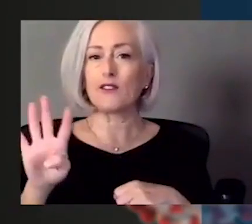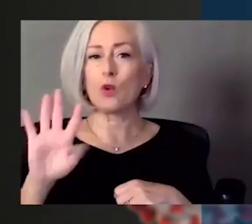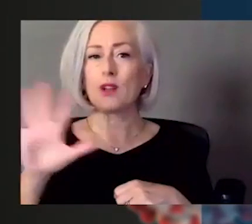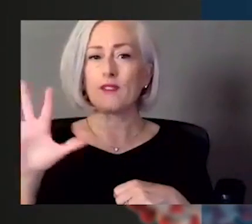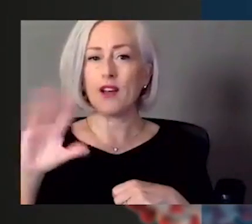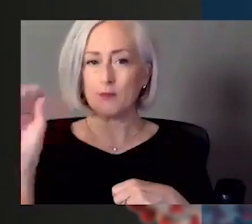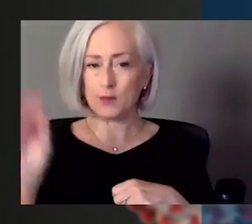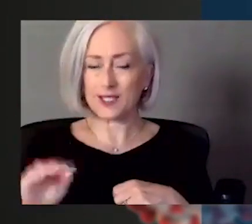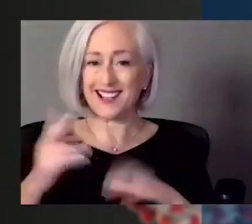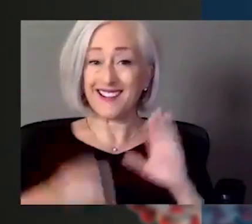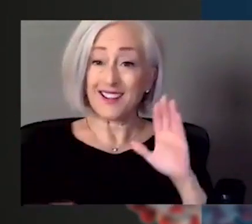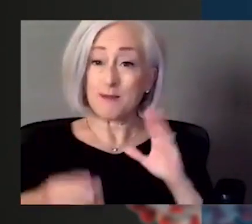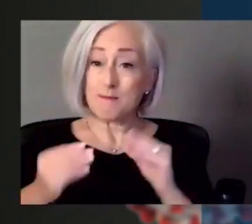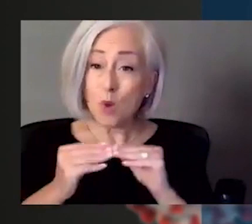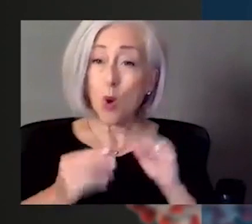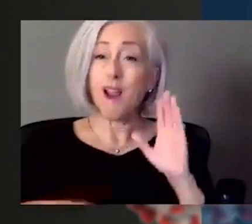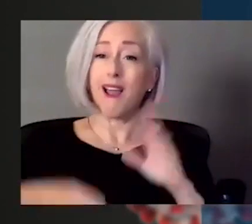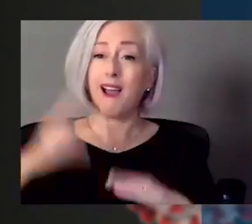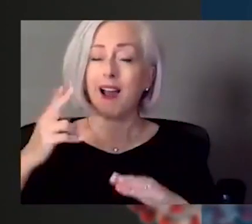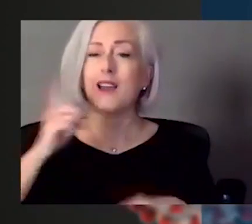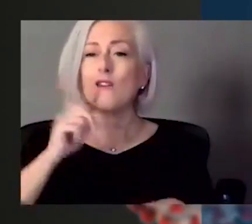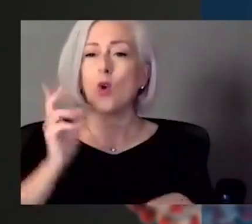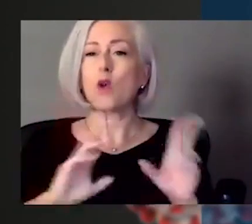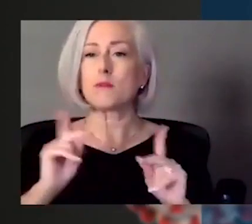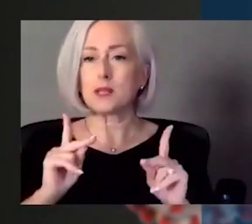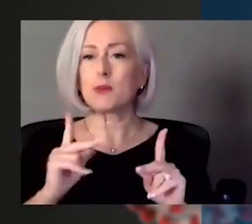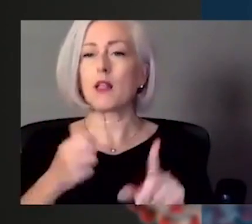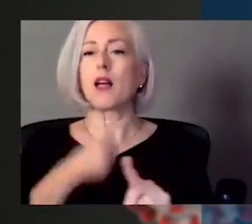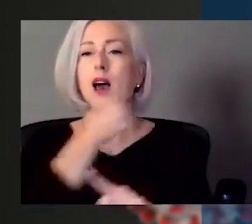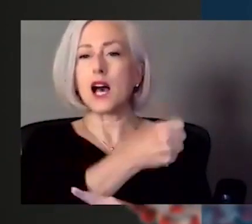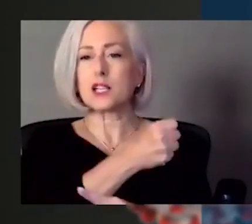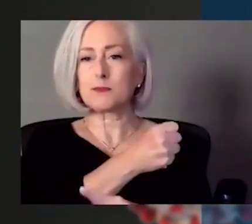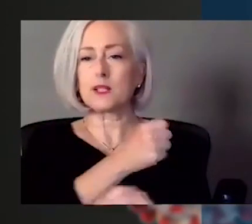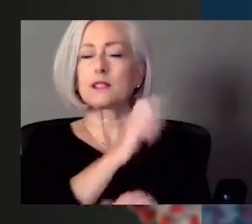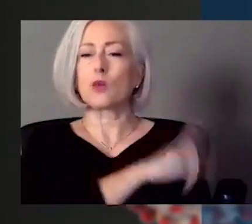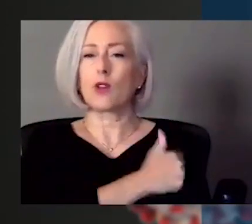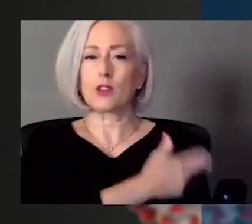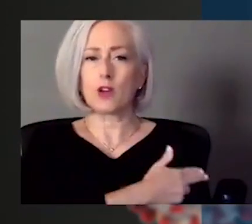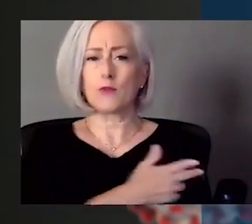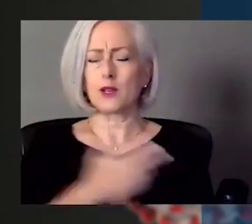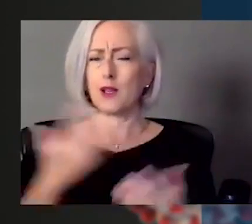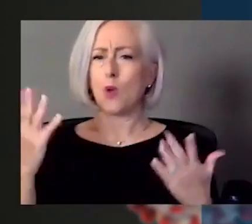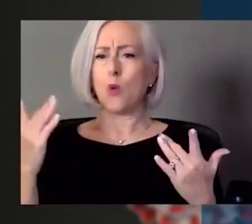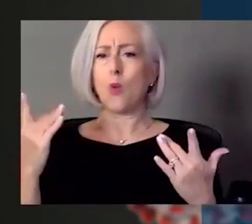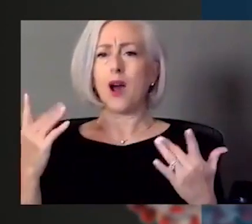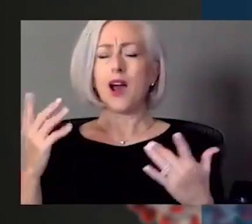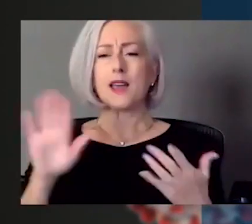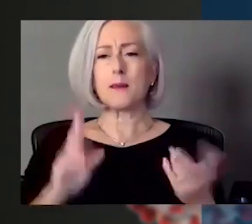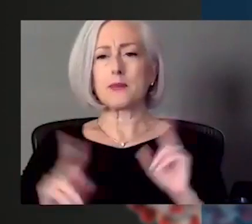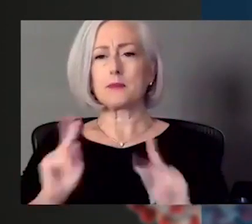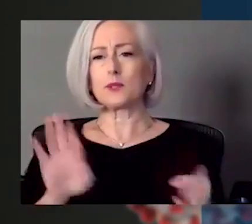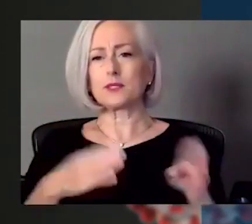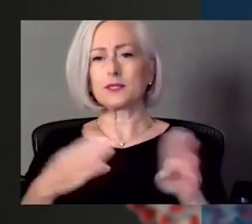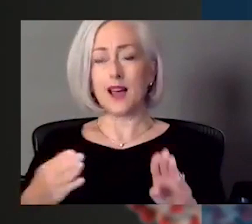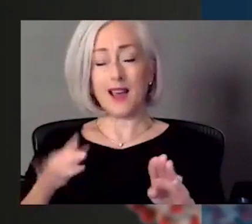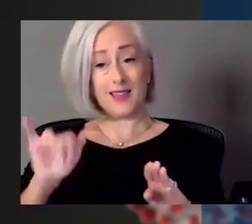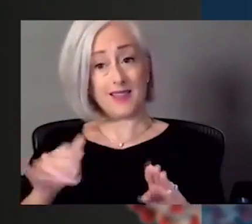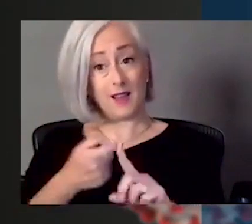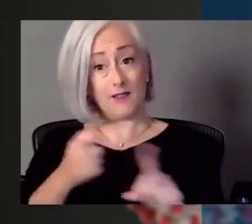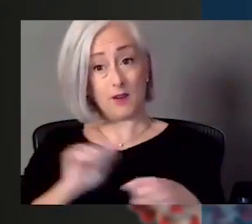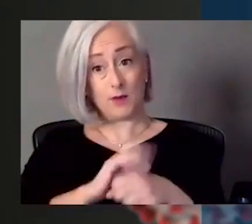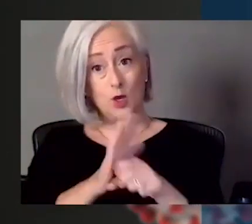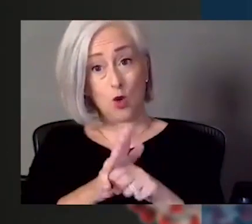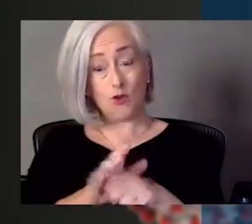with COVID. That is alarming. What causes them to die? And is COVID-19 considered the cause? Wow.